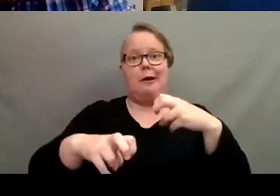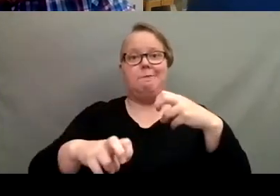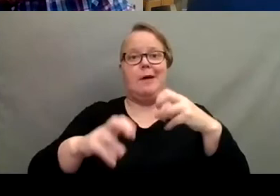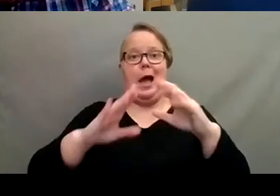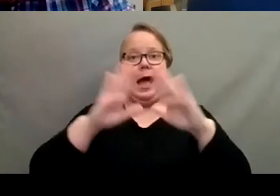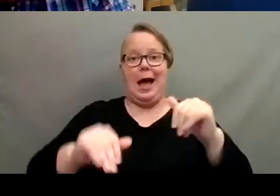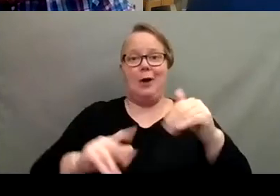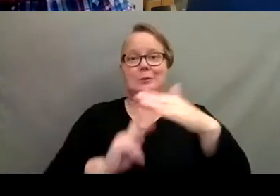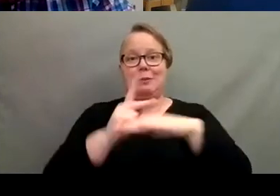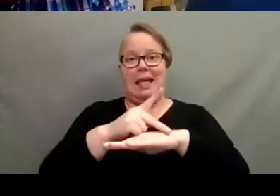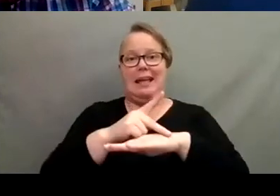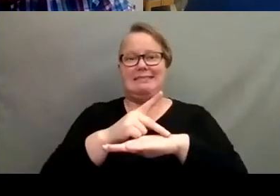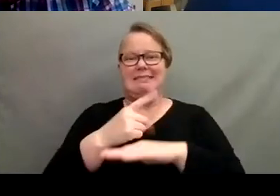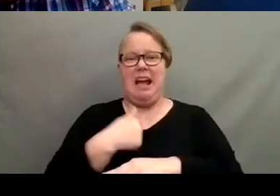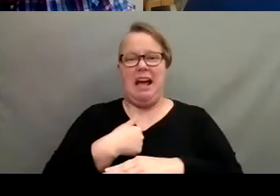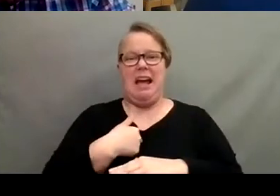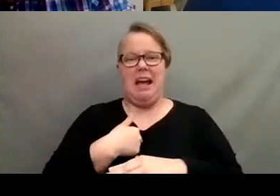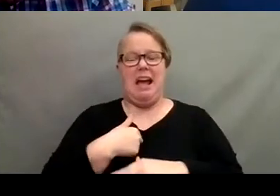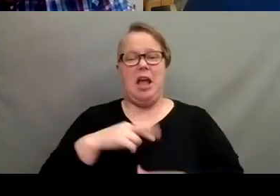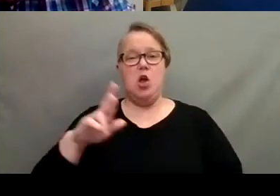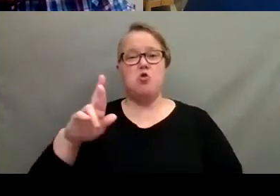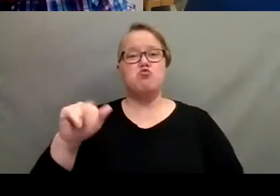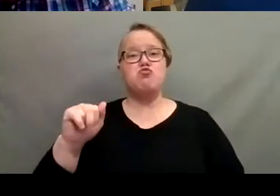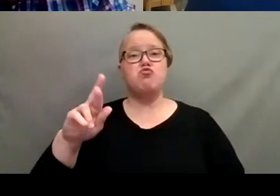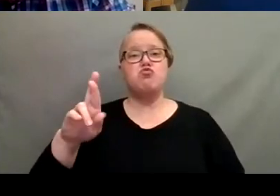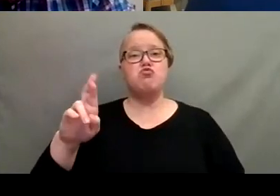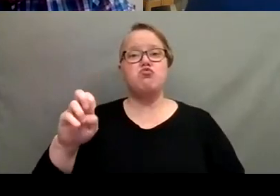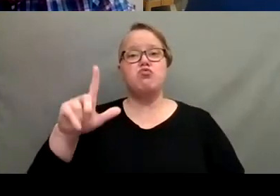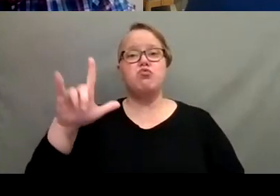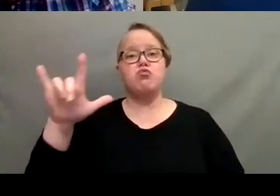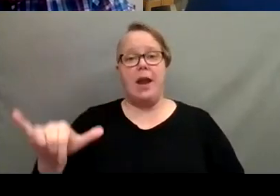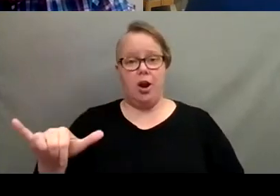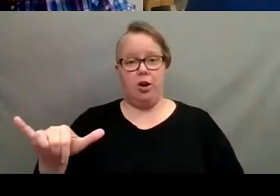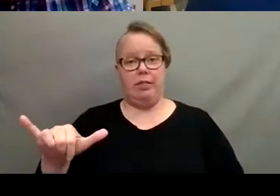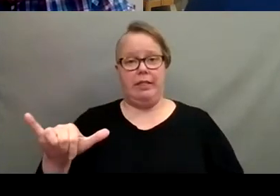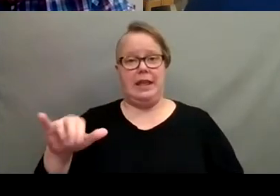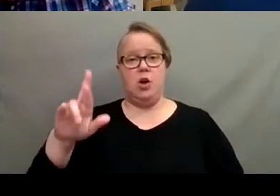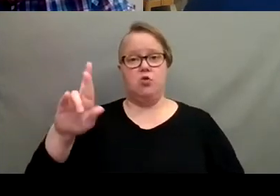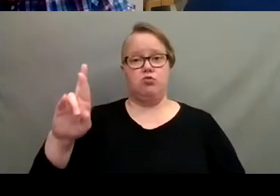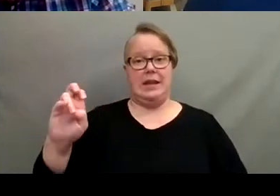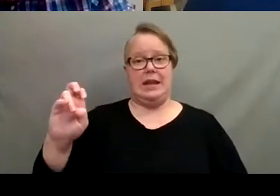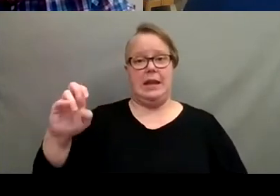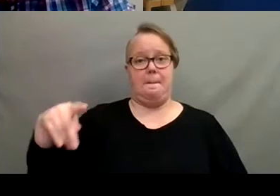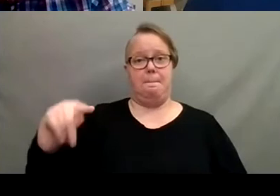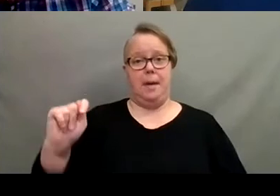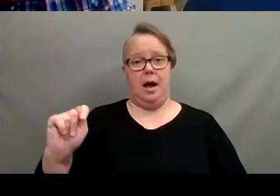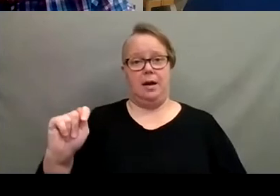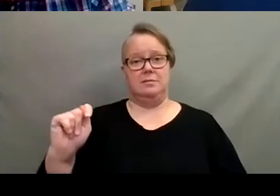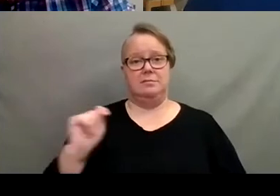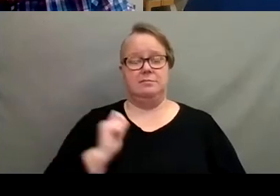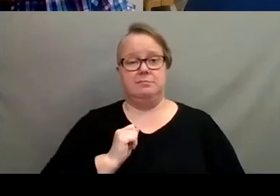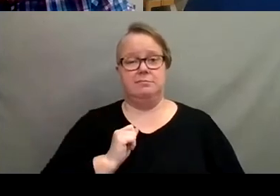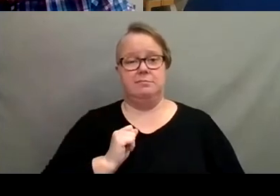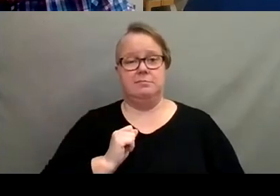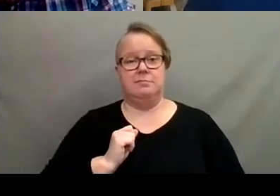I pretty rarely repot unless it really looks like it needs to or it's really growing out of the